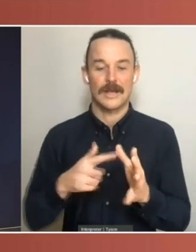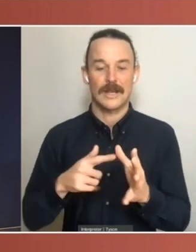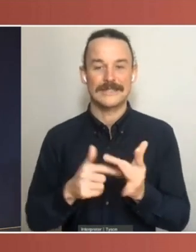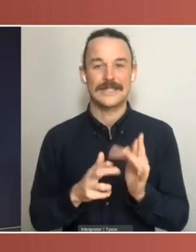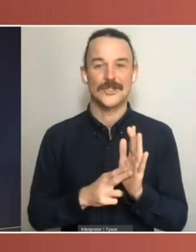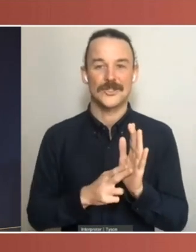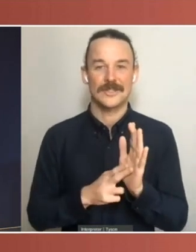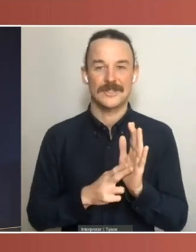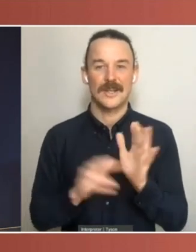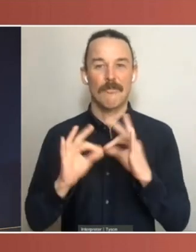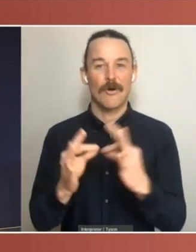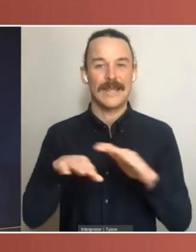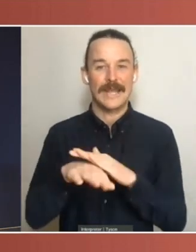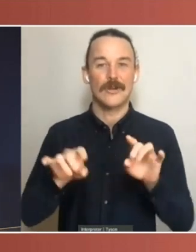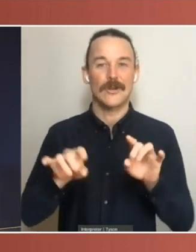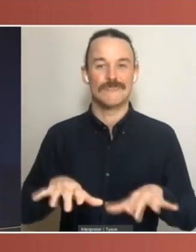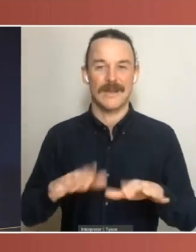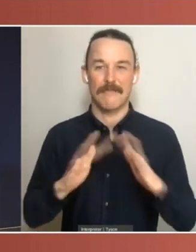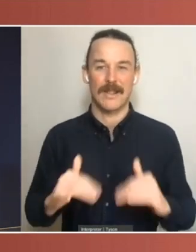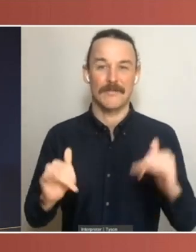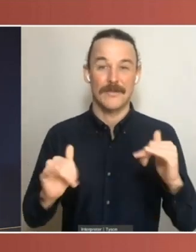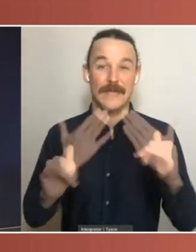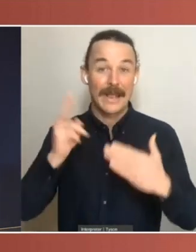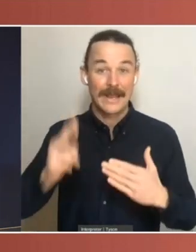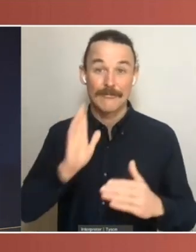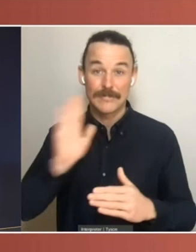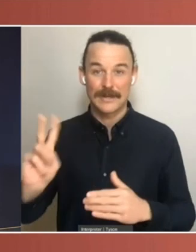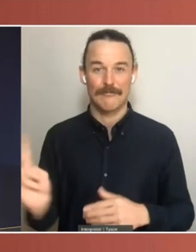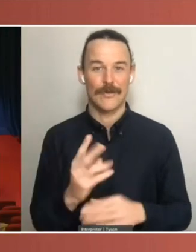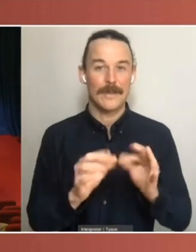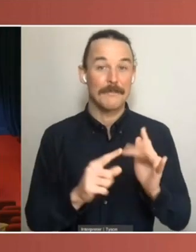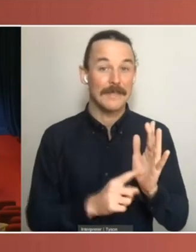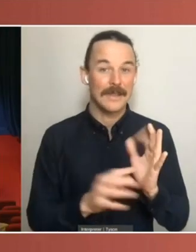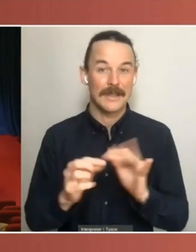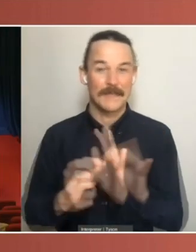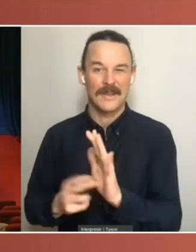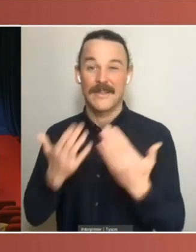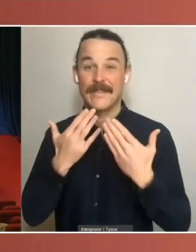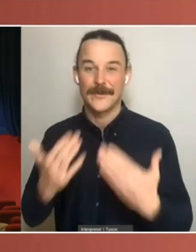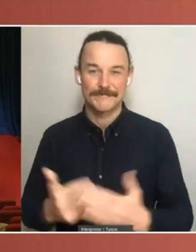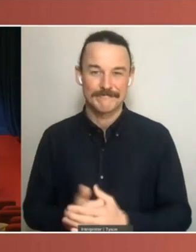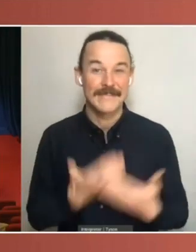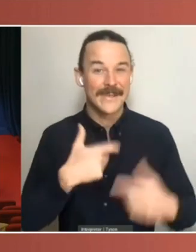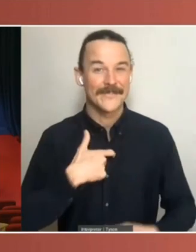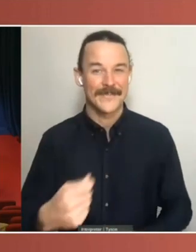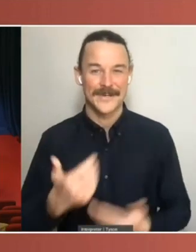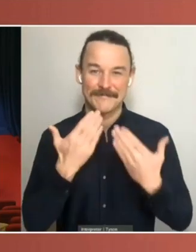then. Thank you once again to our presenters today, Bill and Ben. Thank you very much. Thanks for having us, Rachel. Thank you. Bye, everybody.